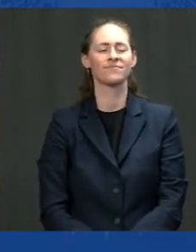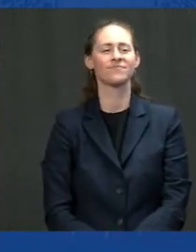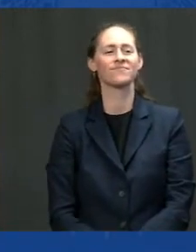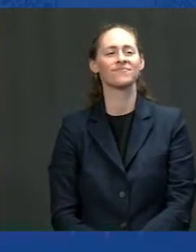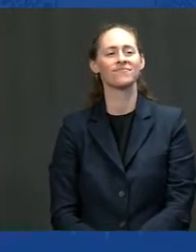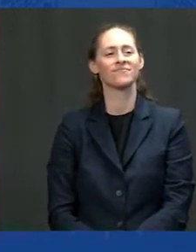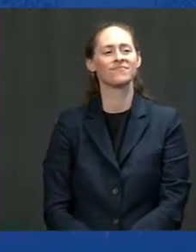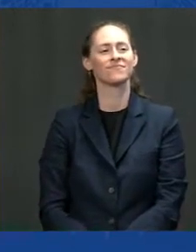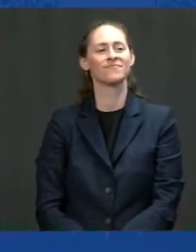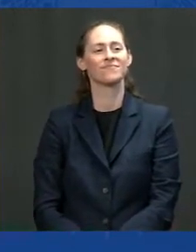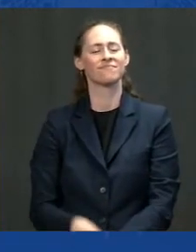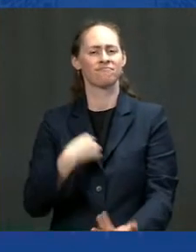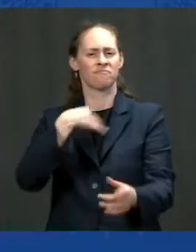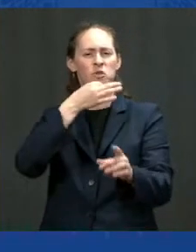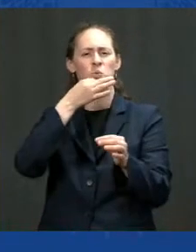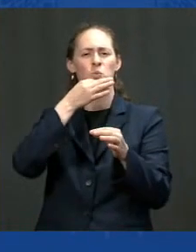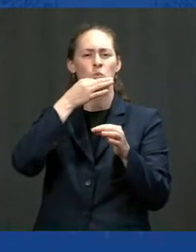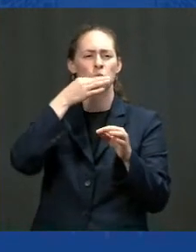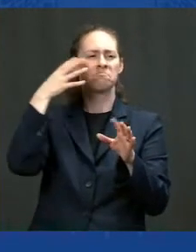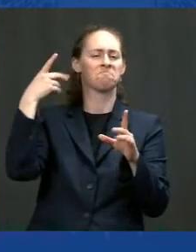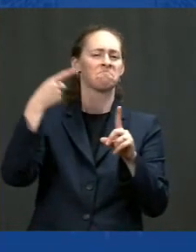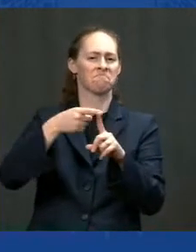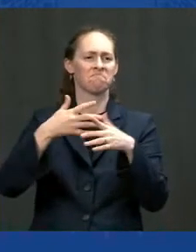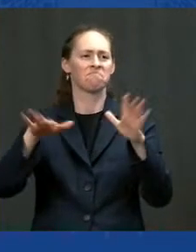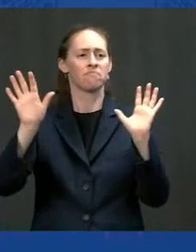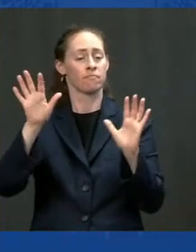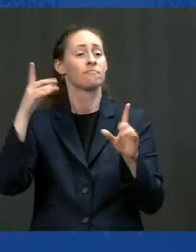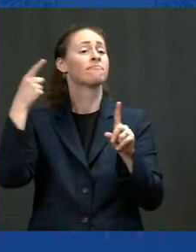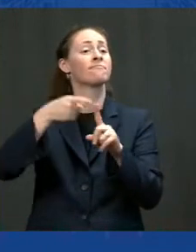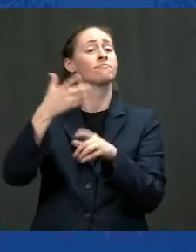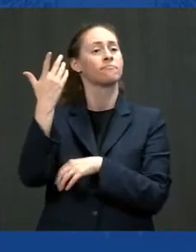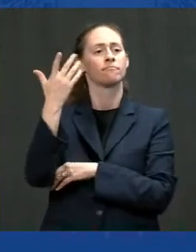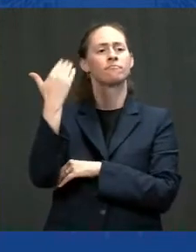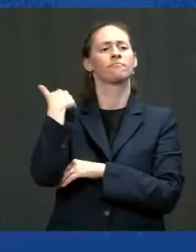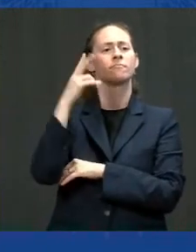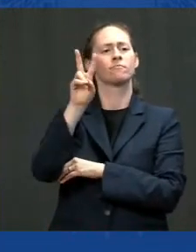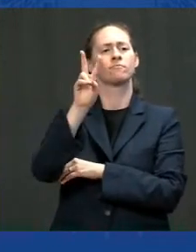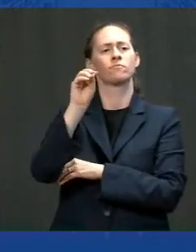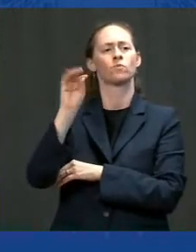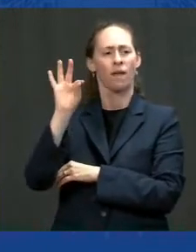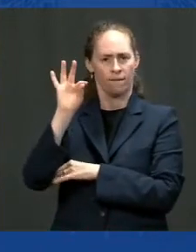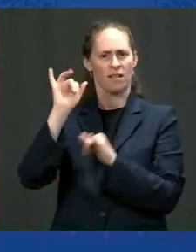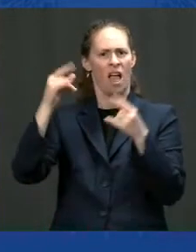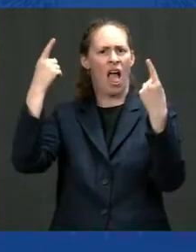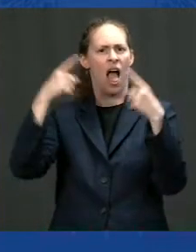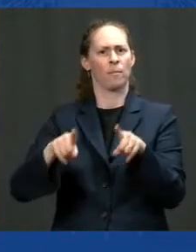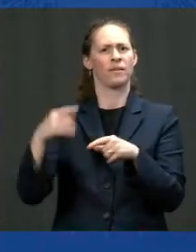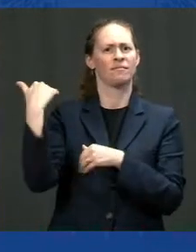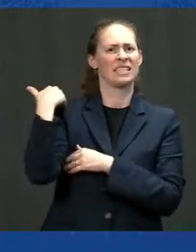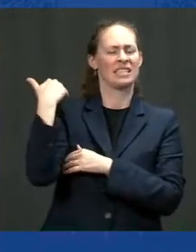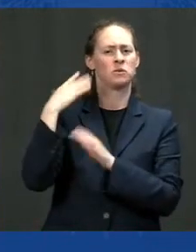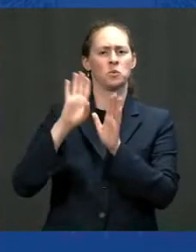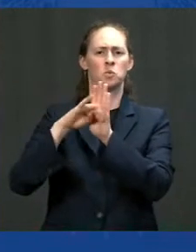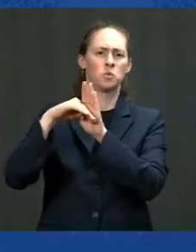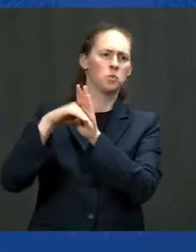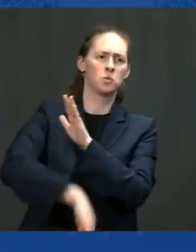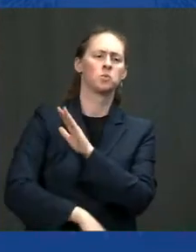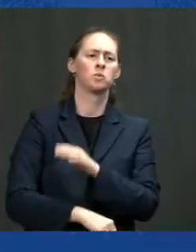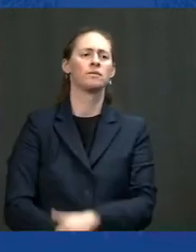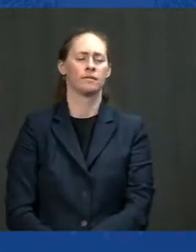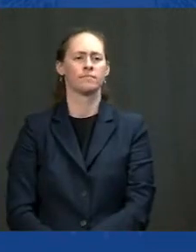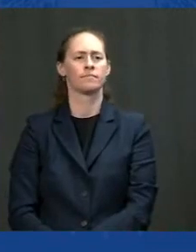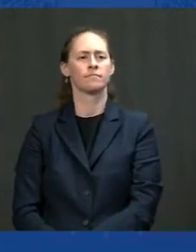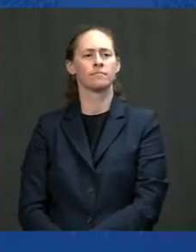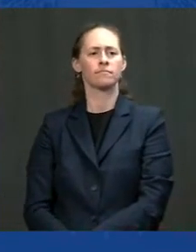2009, during the so-called Great Recession, the President asked me to be in charge of managing